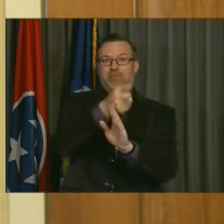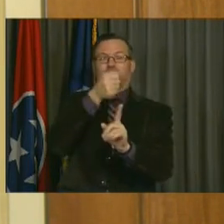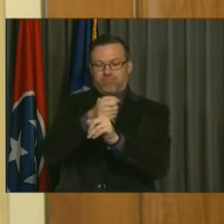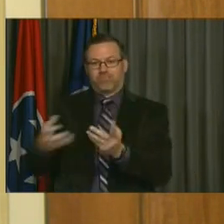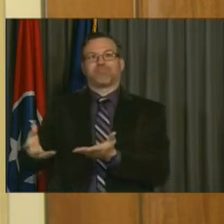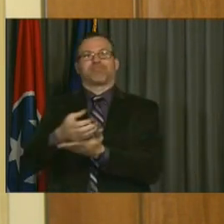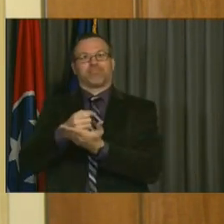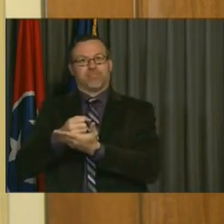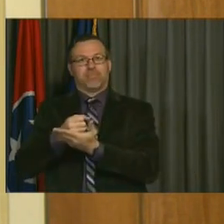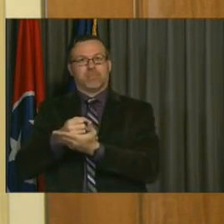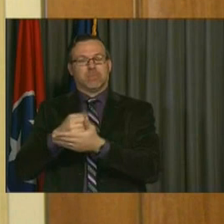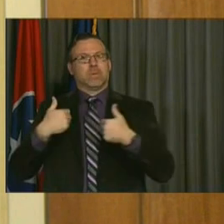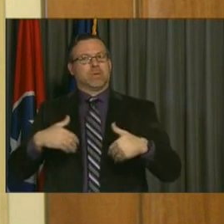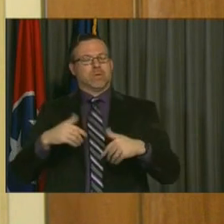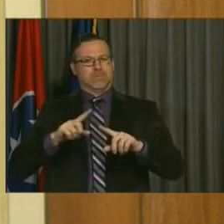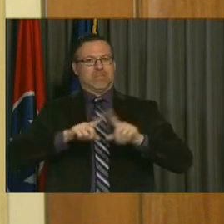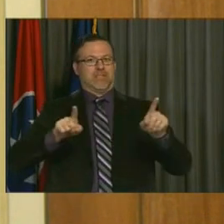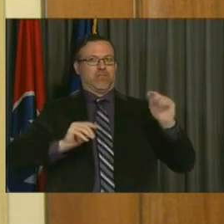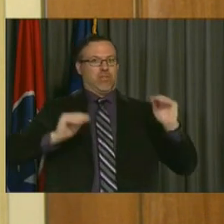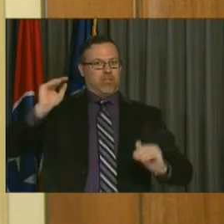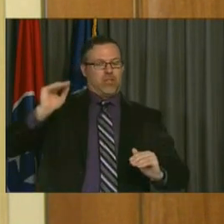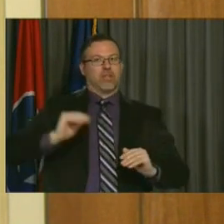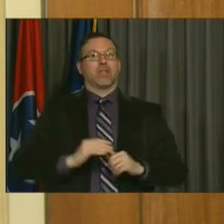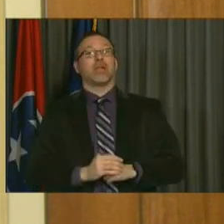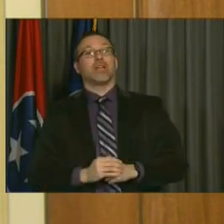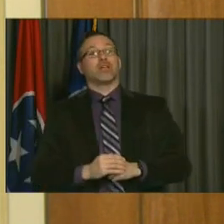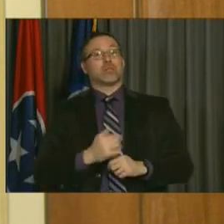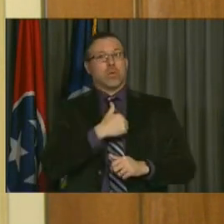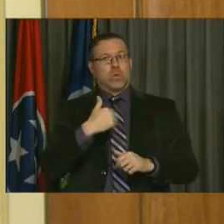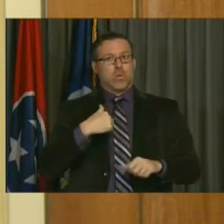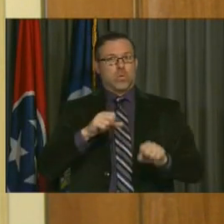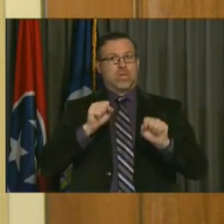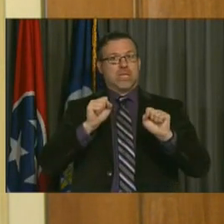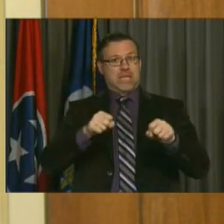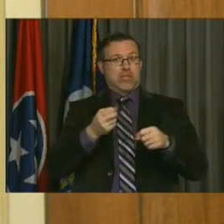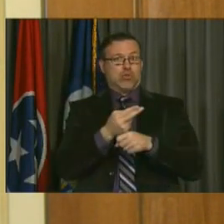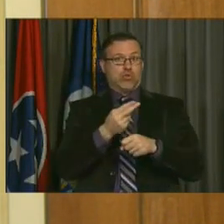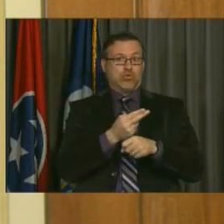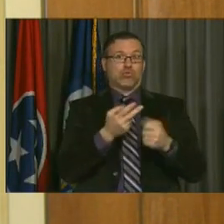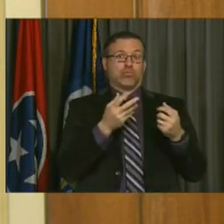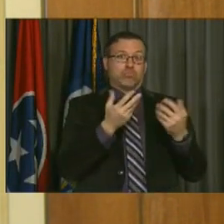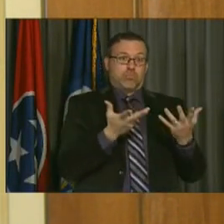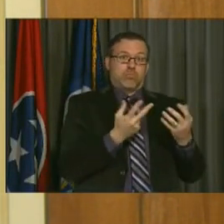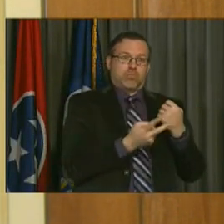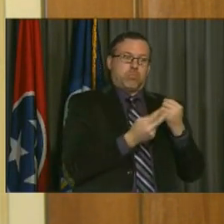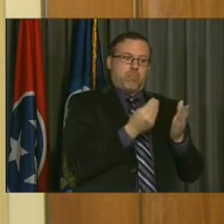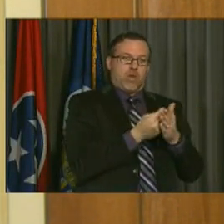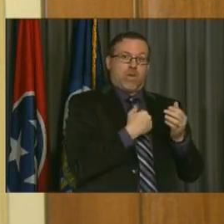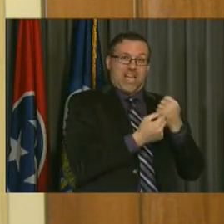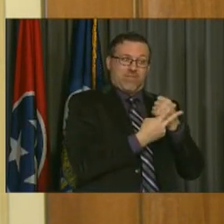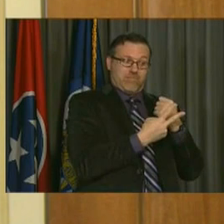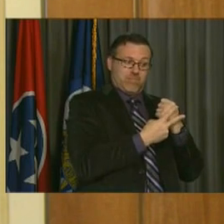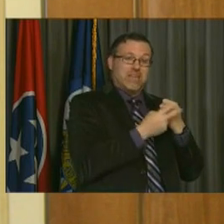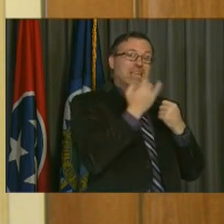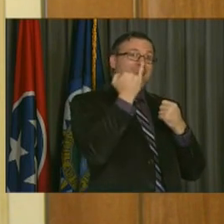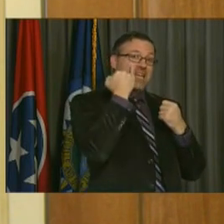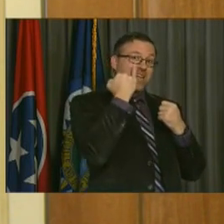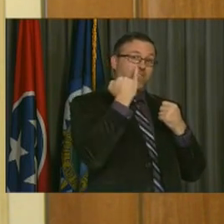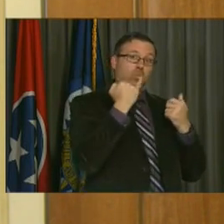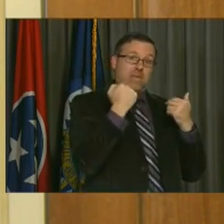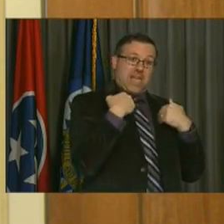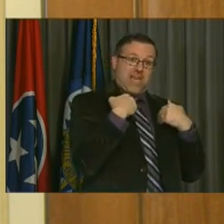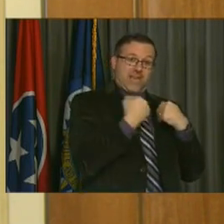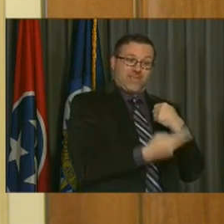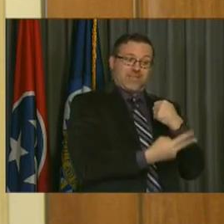covered in a couple of different ways. One, by cash that's available. So if the general fund of the government had cash